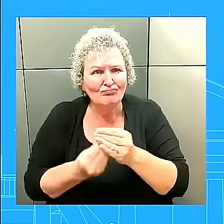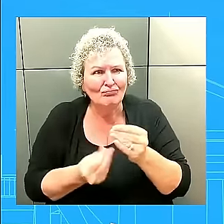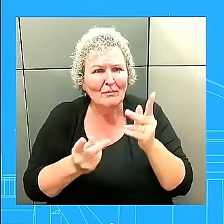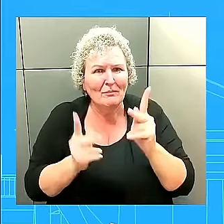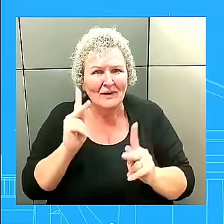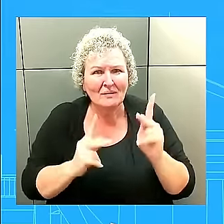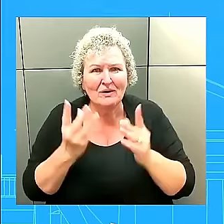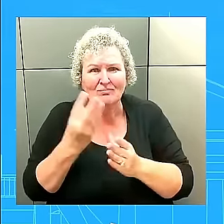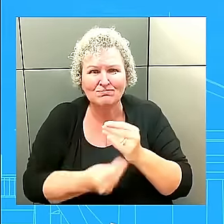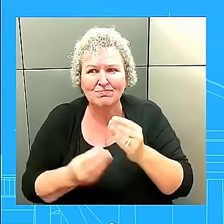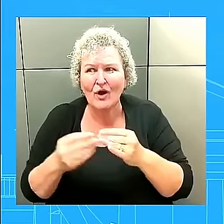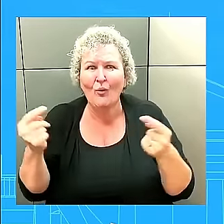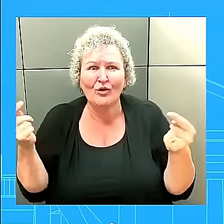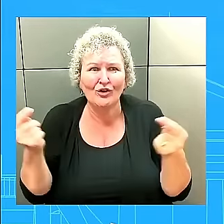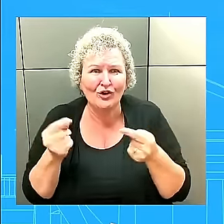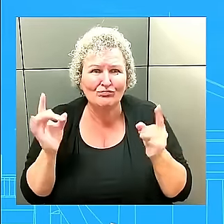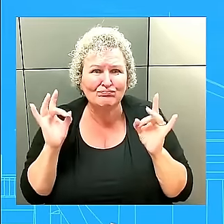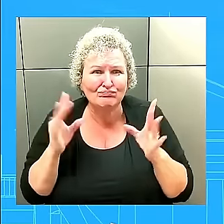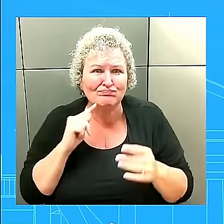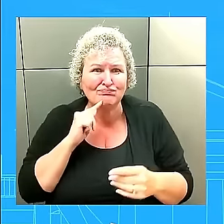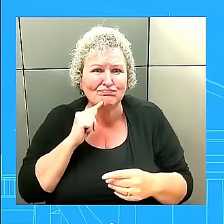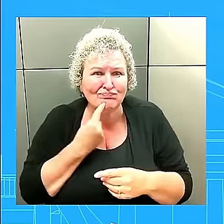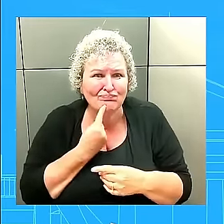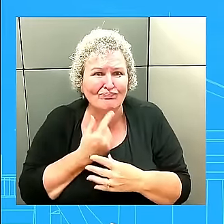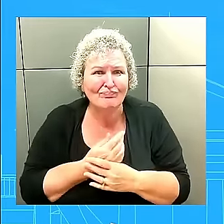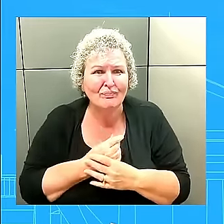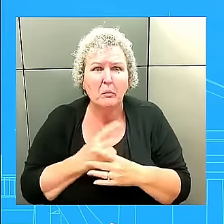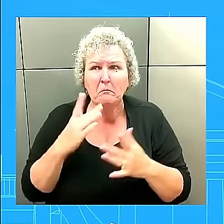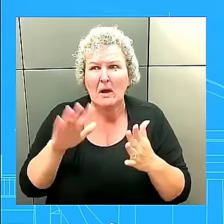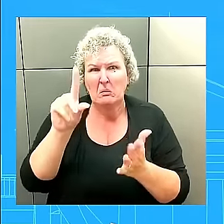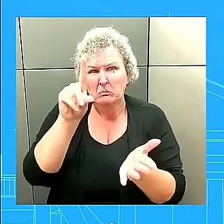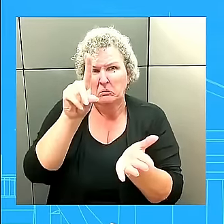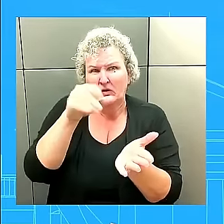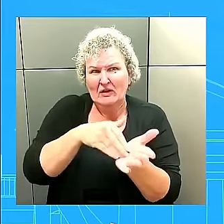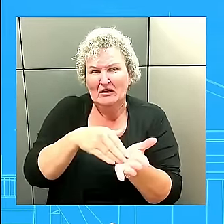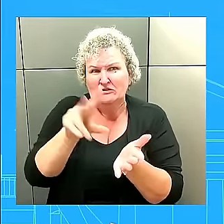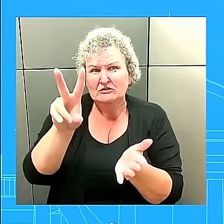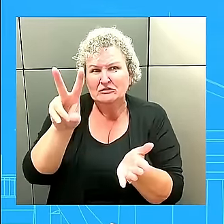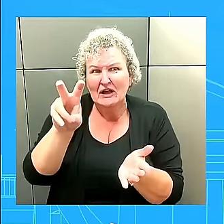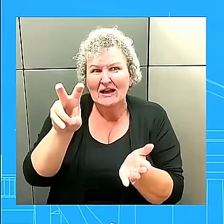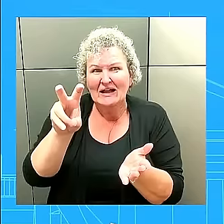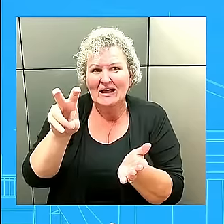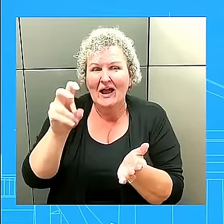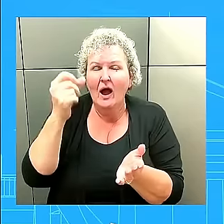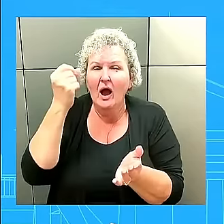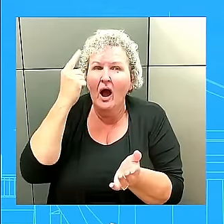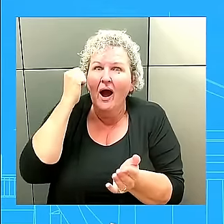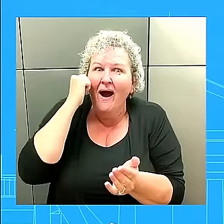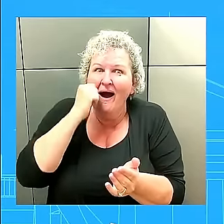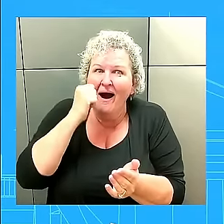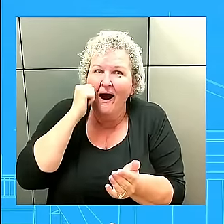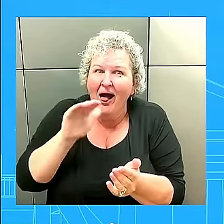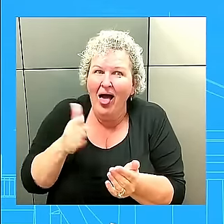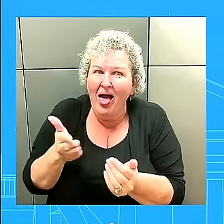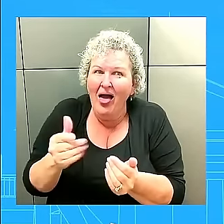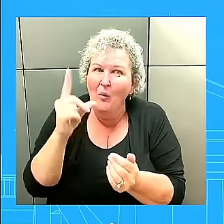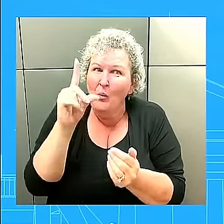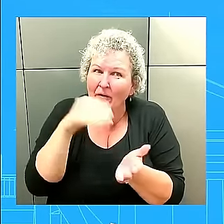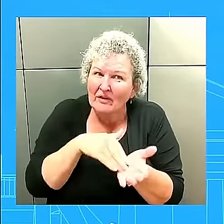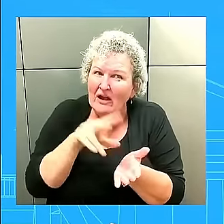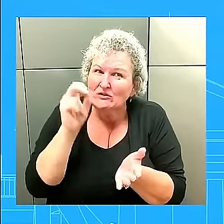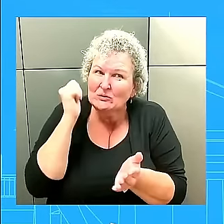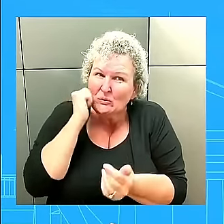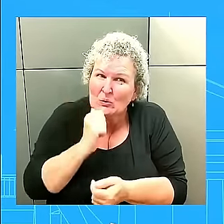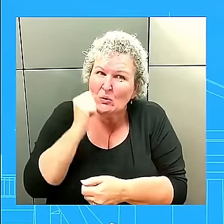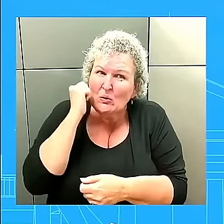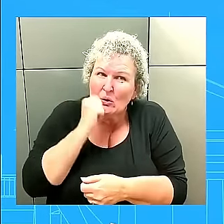wounded. 1200,000 to 1200 per day. Now 530,000 is a lot. I mean,